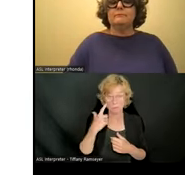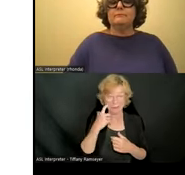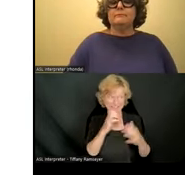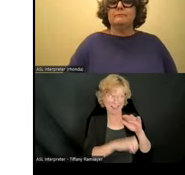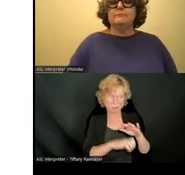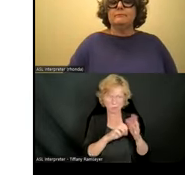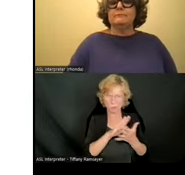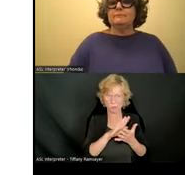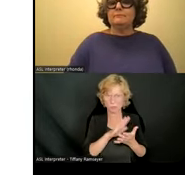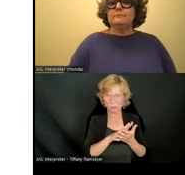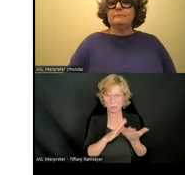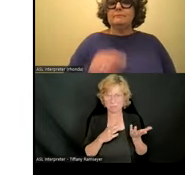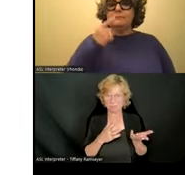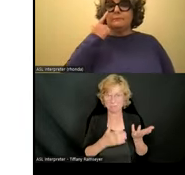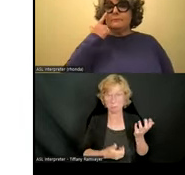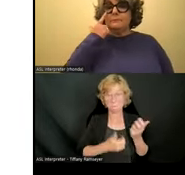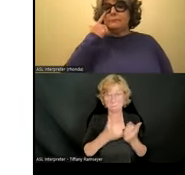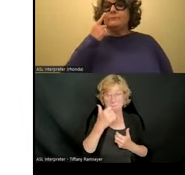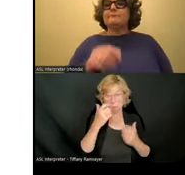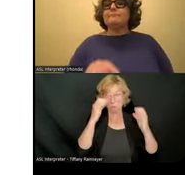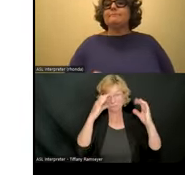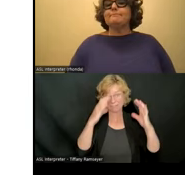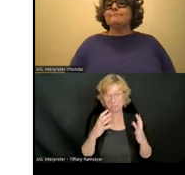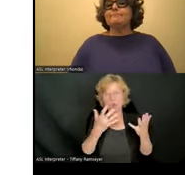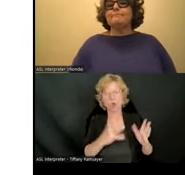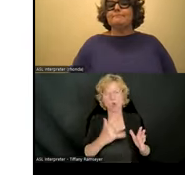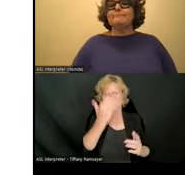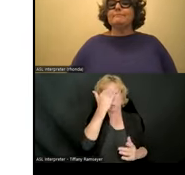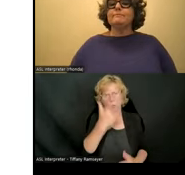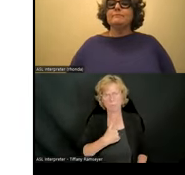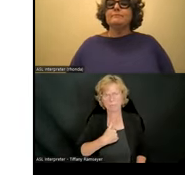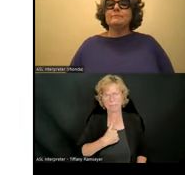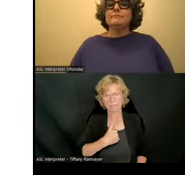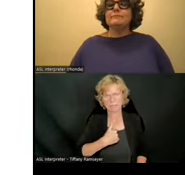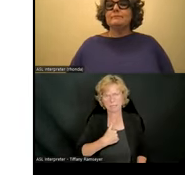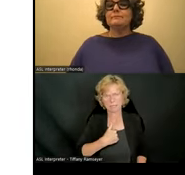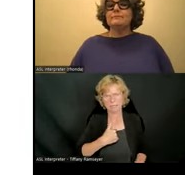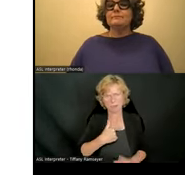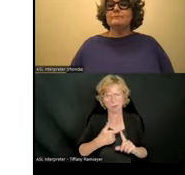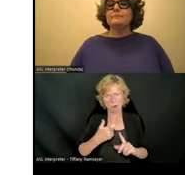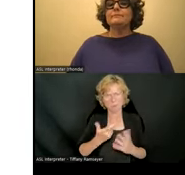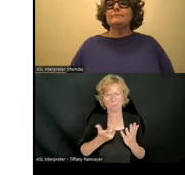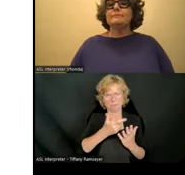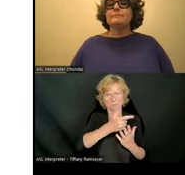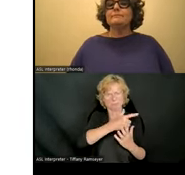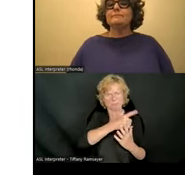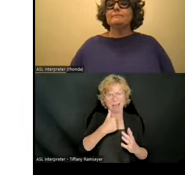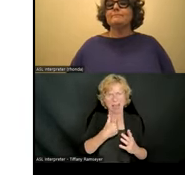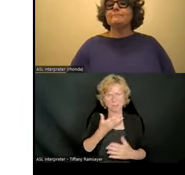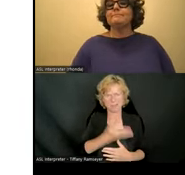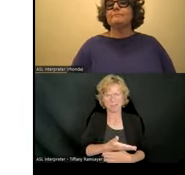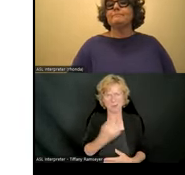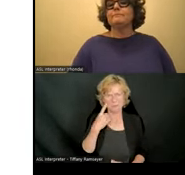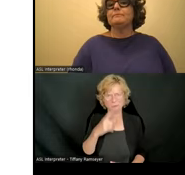school, most of the teachers knew me because I had been there for